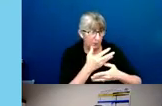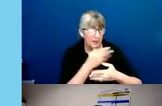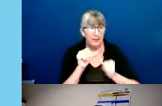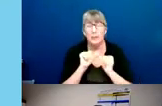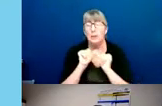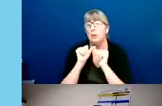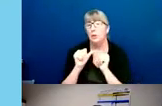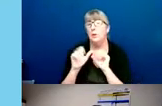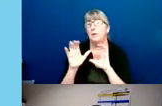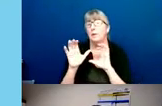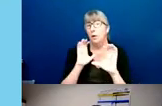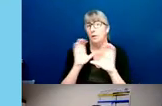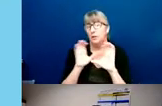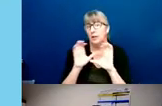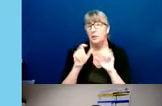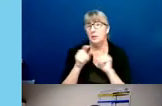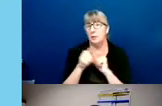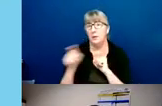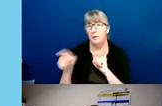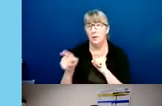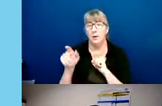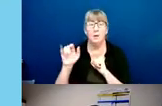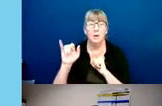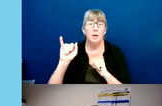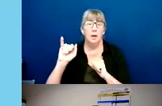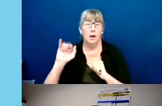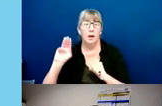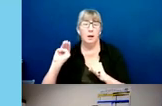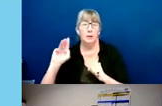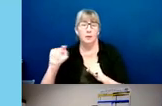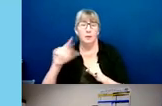conversations with the monitoring team and the Attorney General.